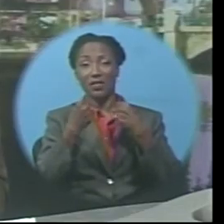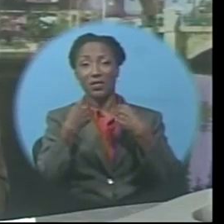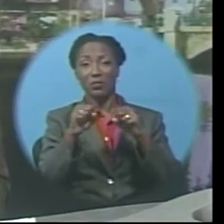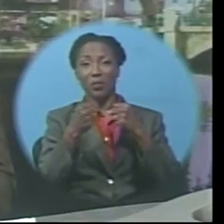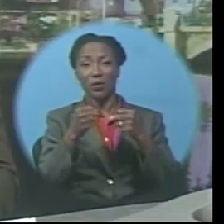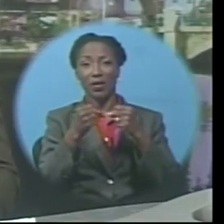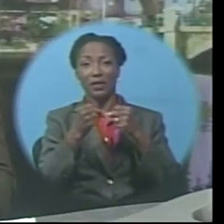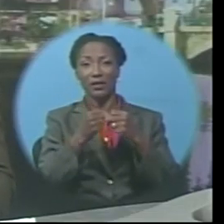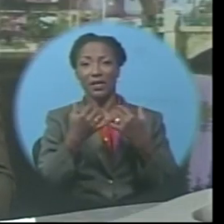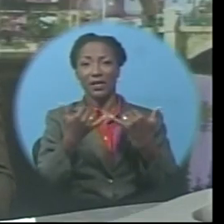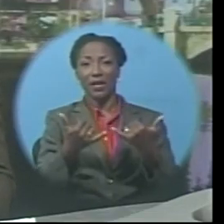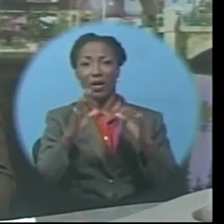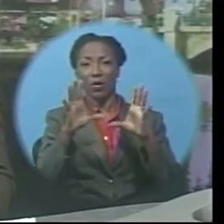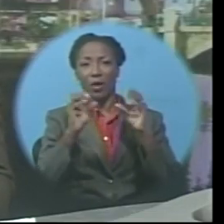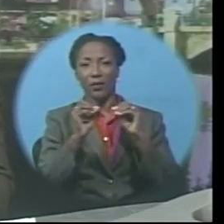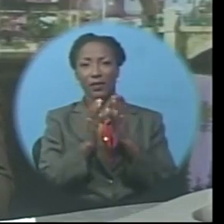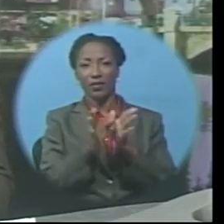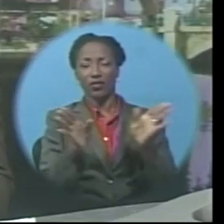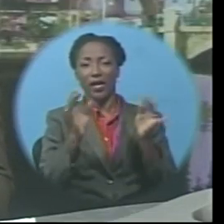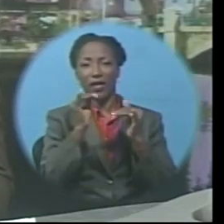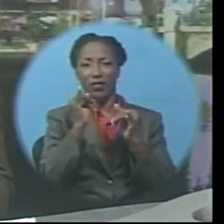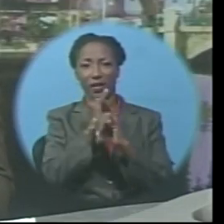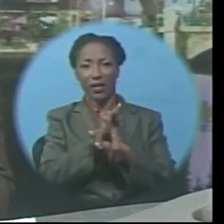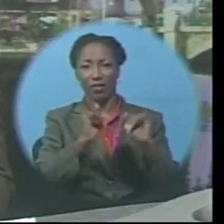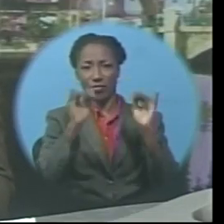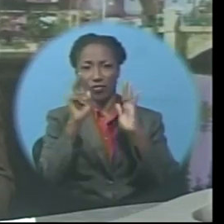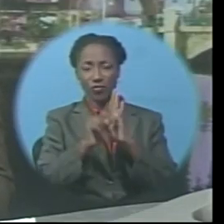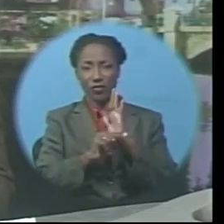before we get there, here's a tip from Cooperators General Insurance